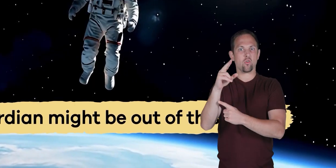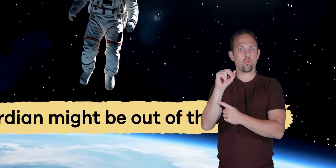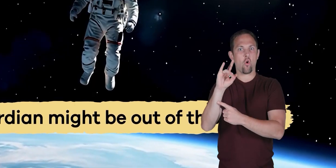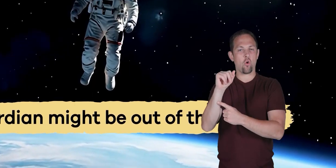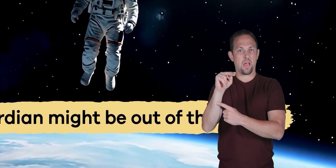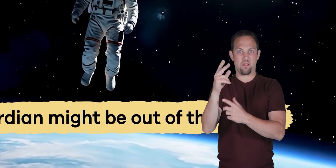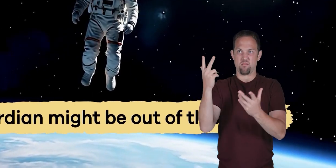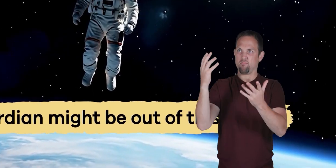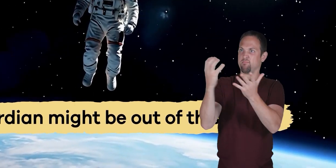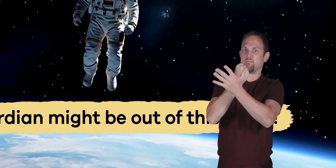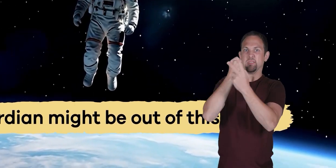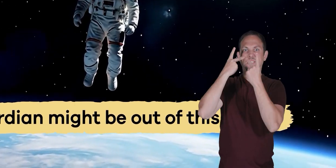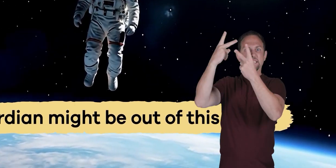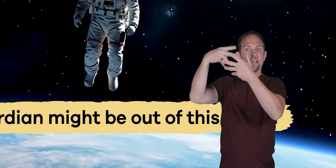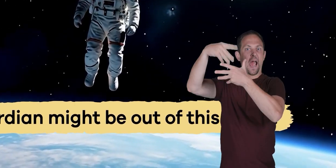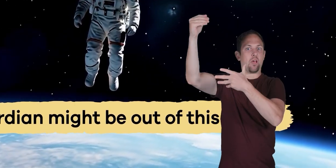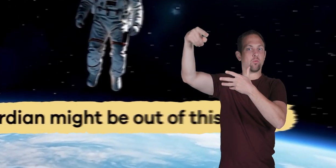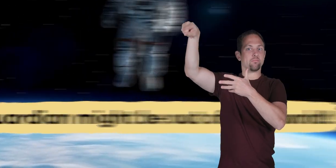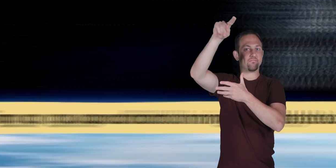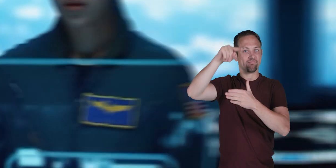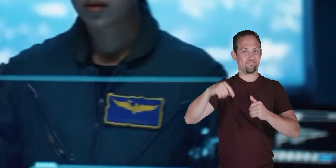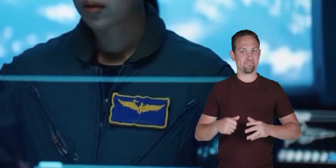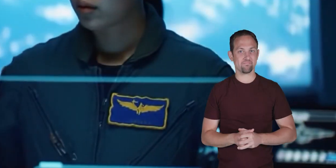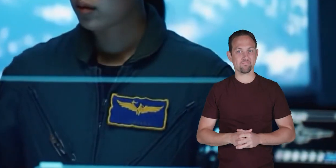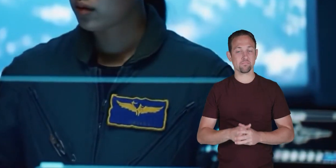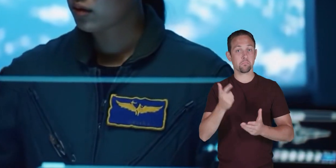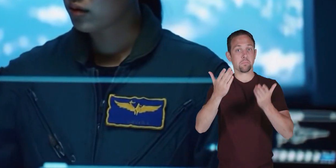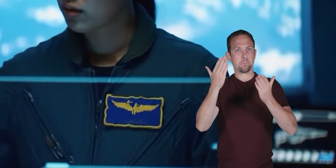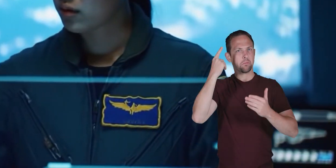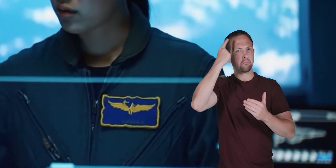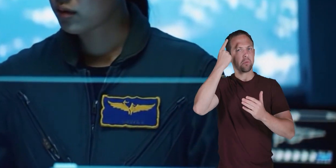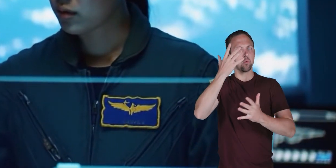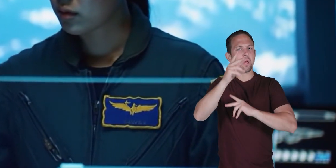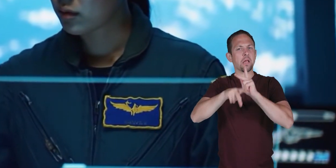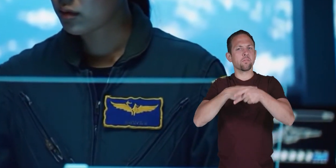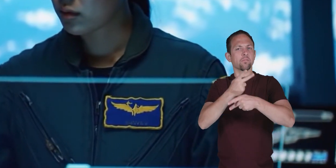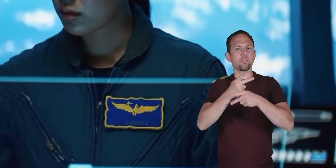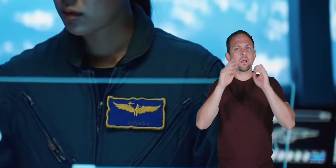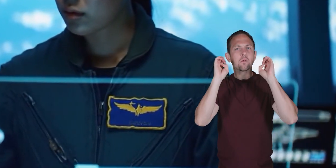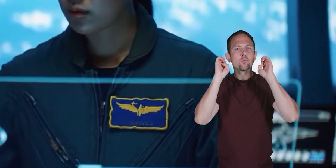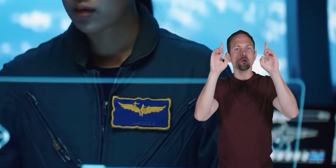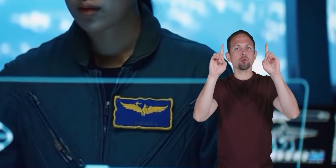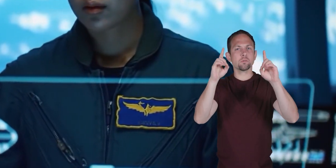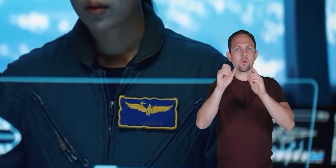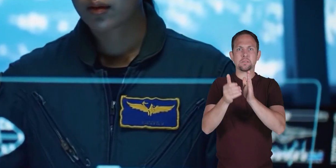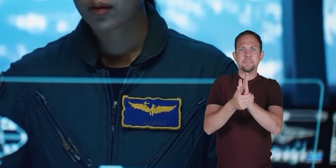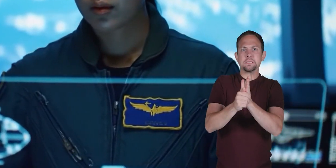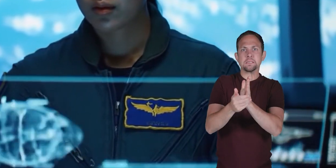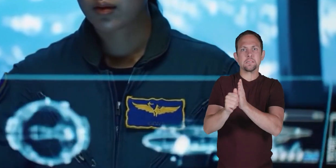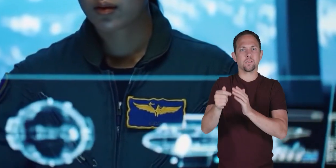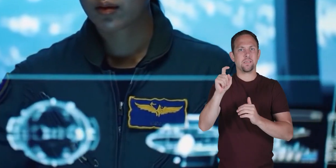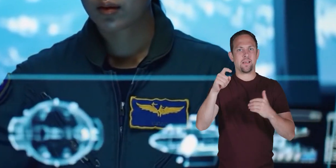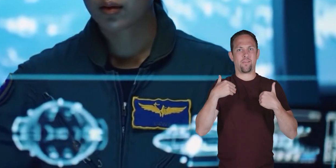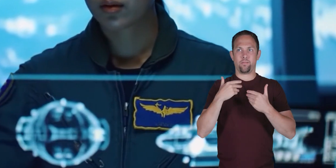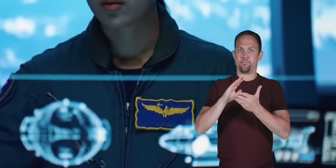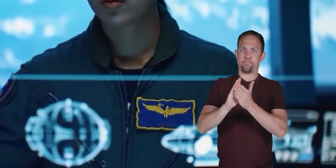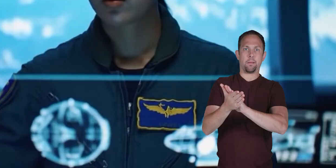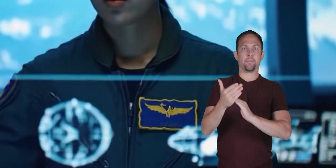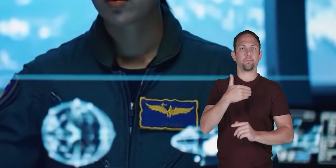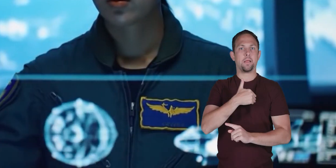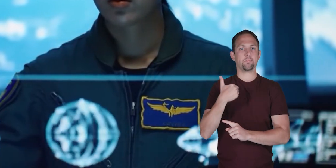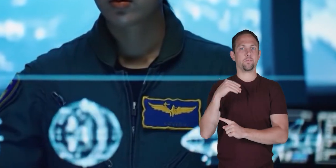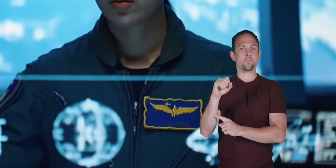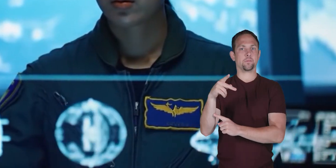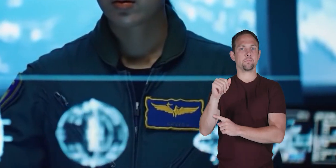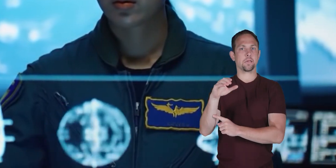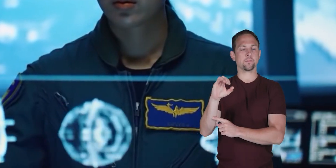guardian might be out of this world you're probably wondering what kinds of education or skills you might need to become a